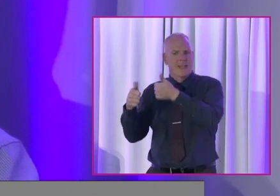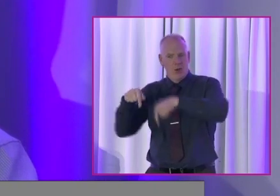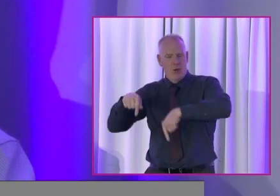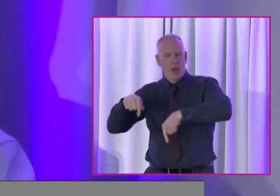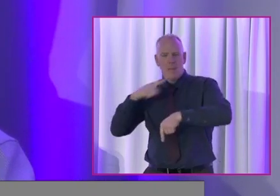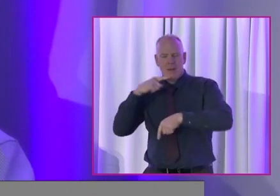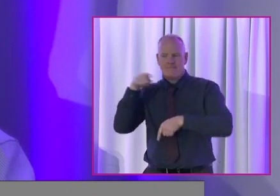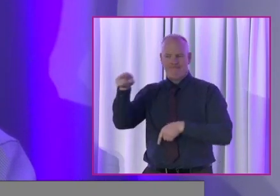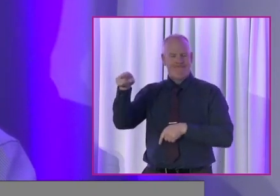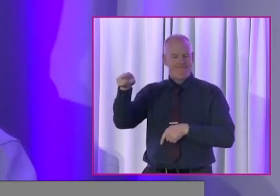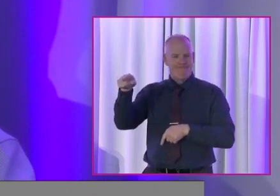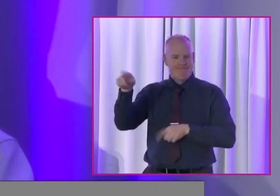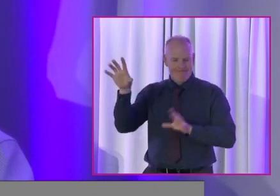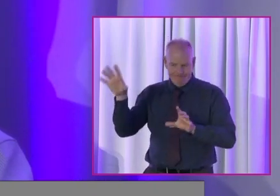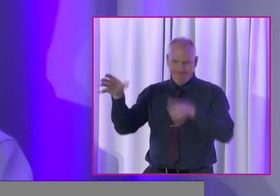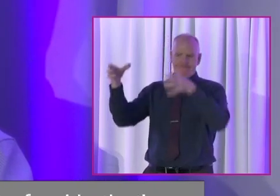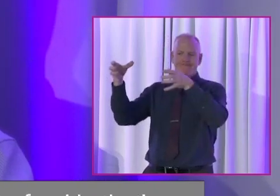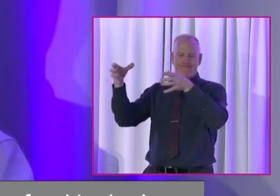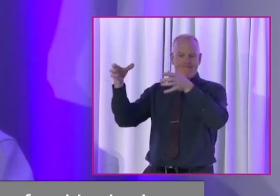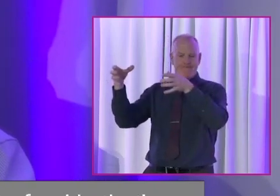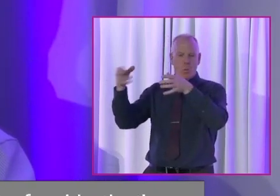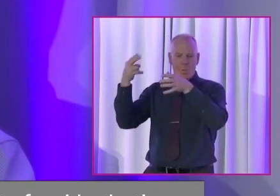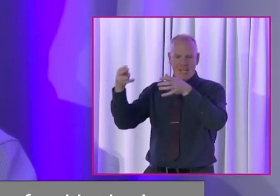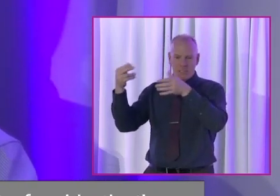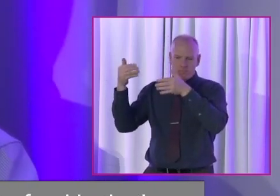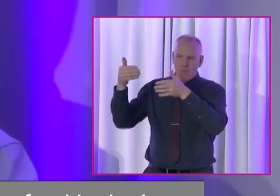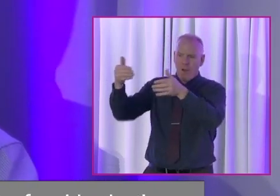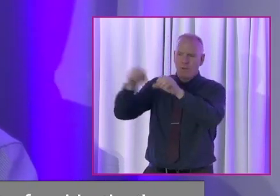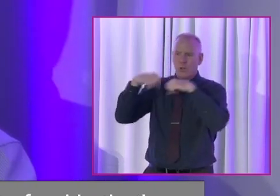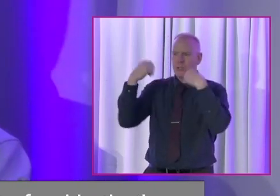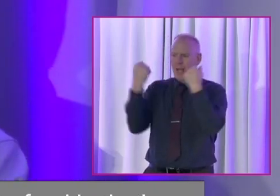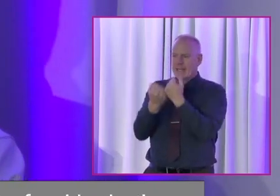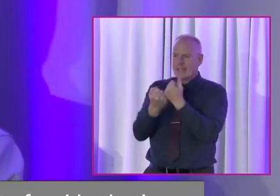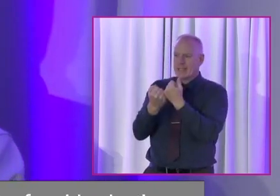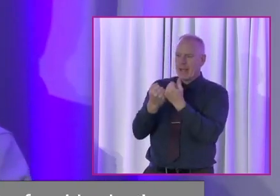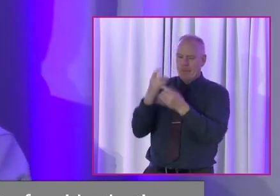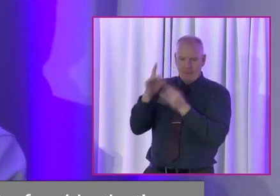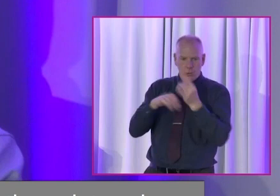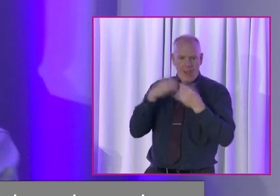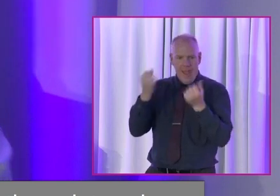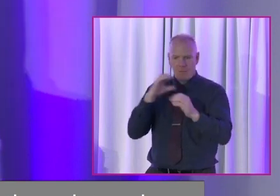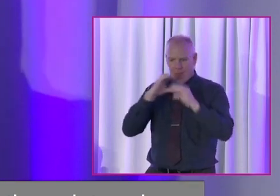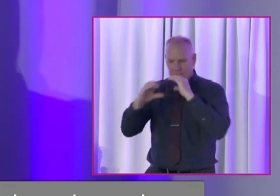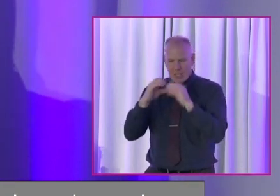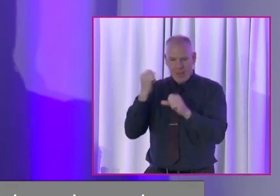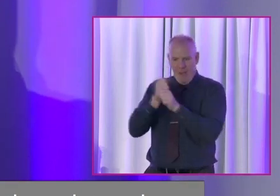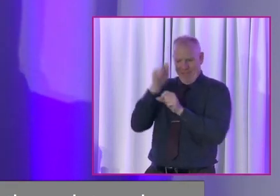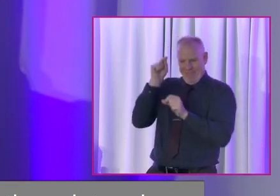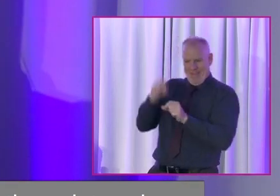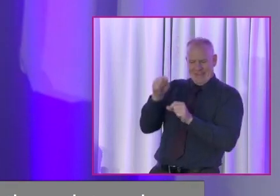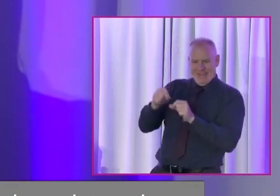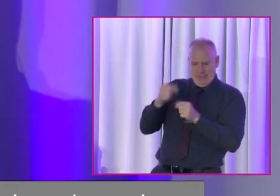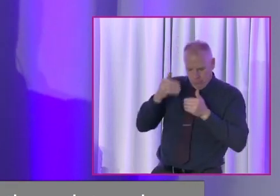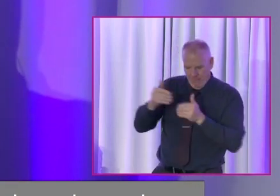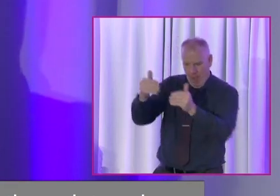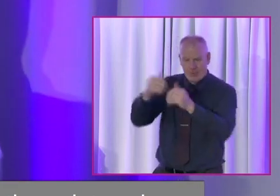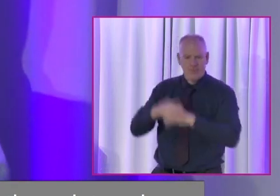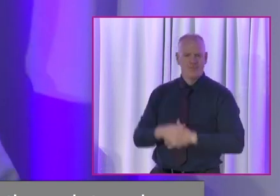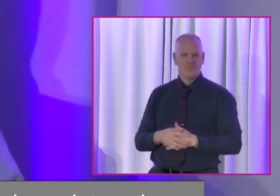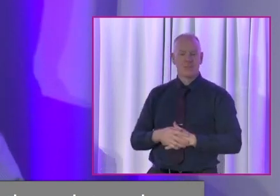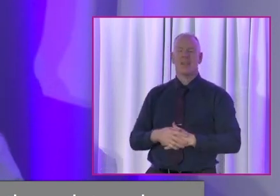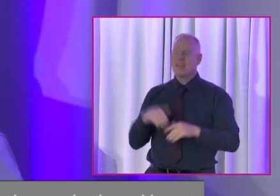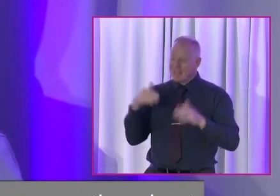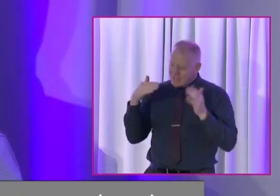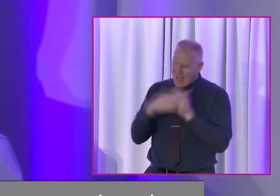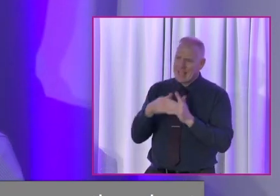But, you know, it's gone to the point now we've moved on as a society. Let's have a mature conversation about this and use that. So, yes, everything